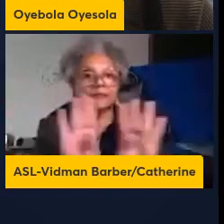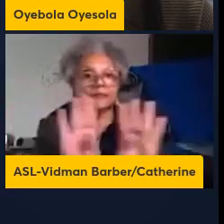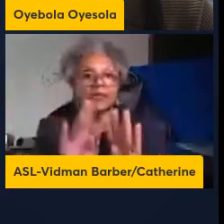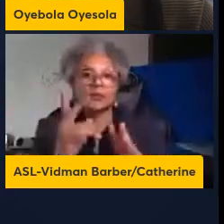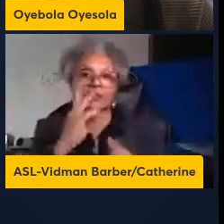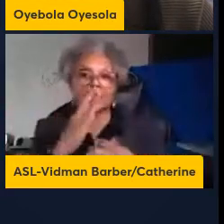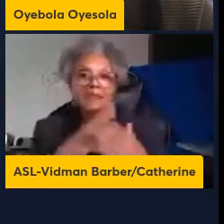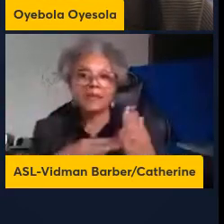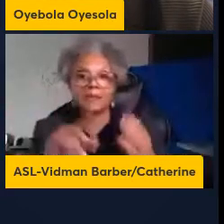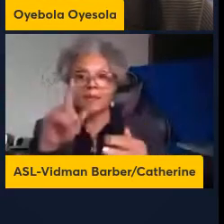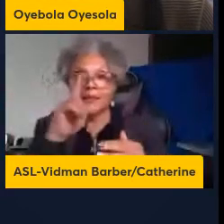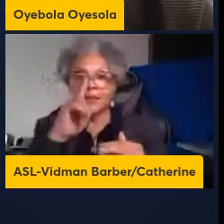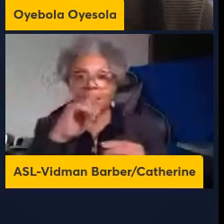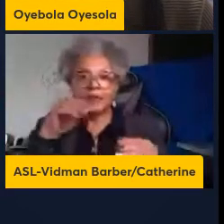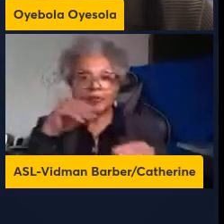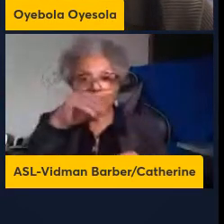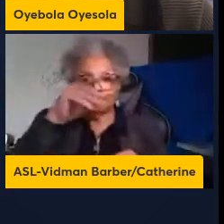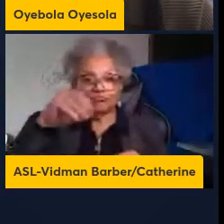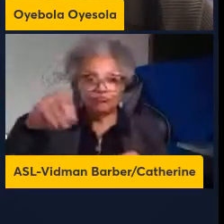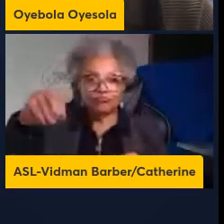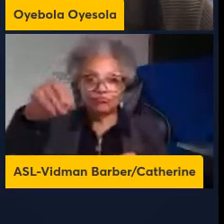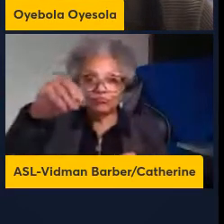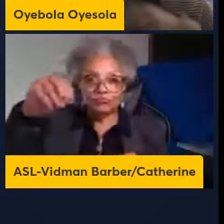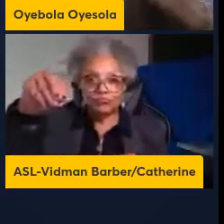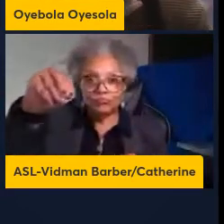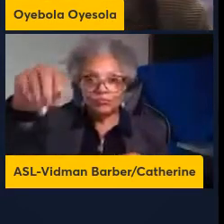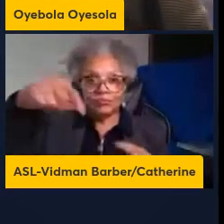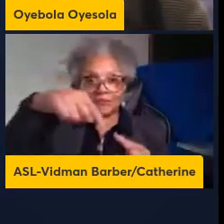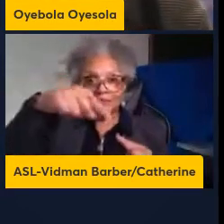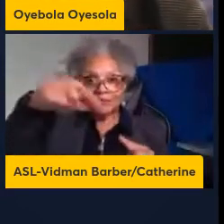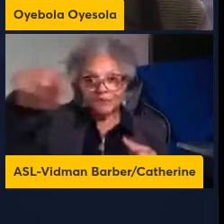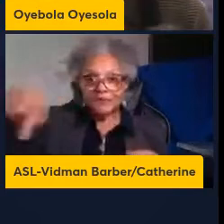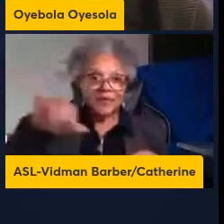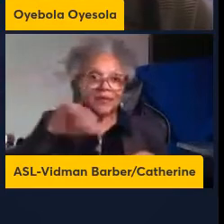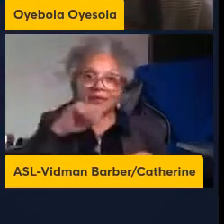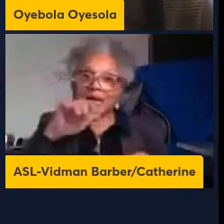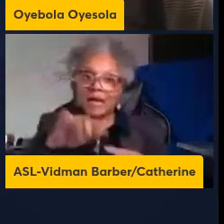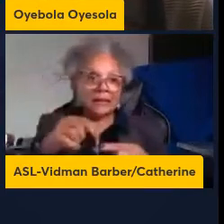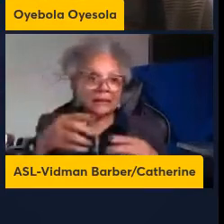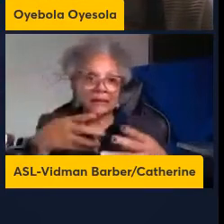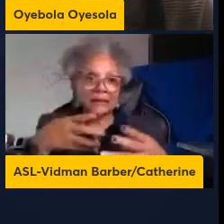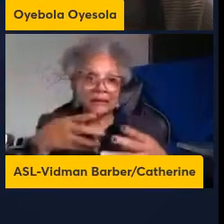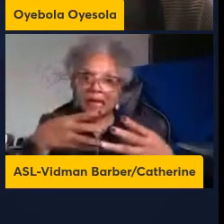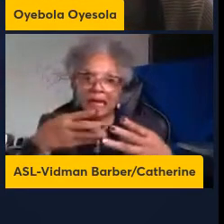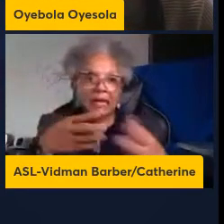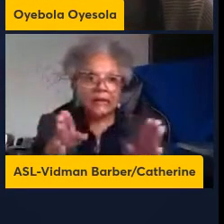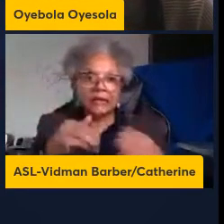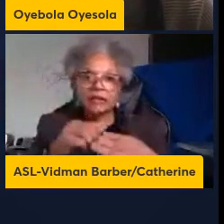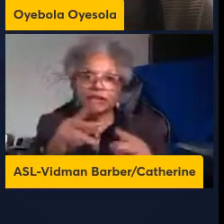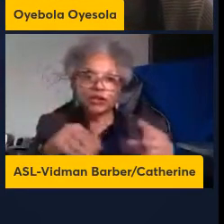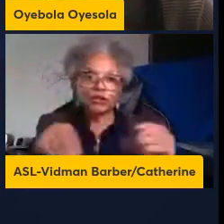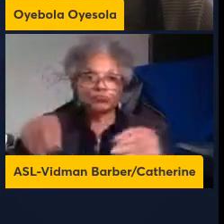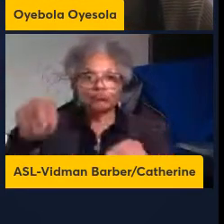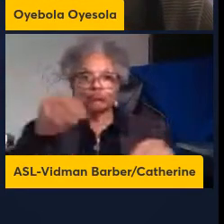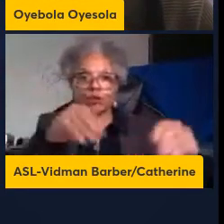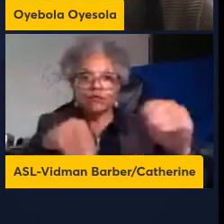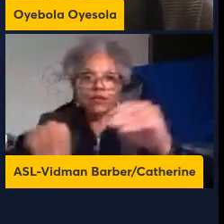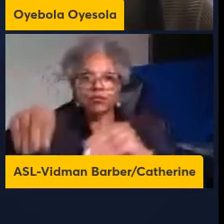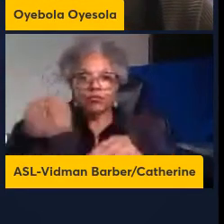having fun they're not in a cage they're just moving around and enjoying